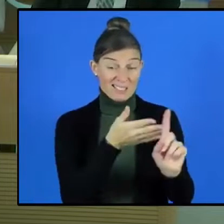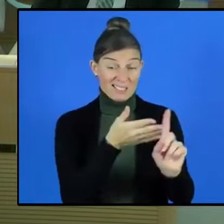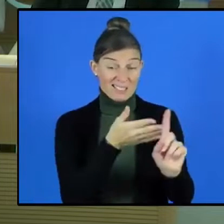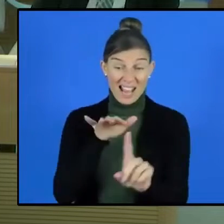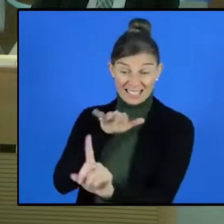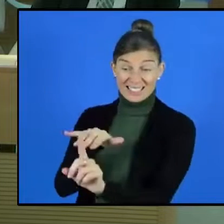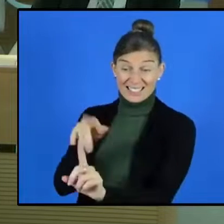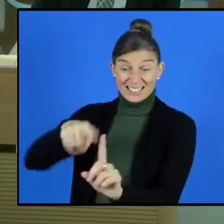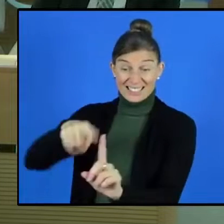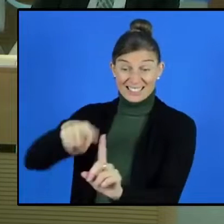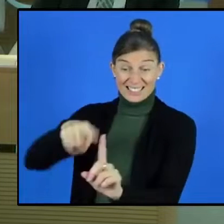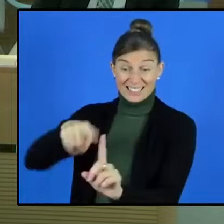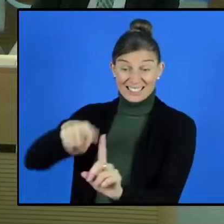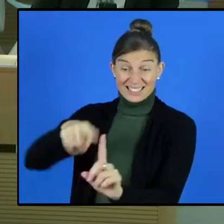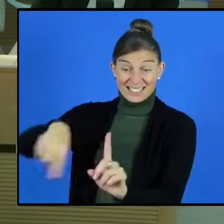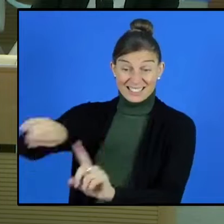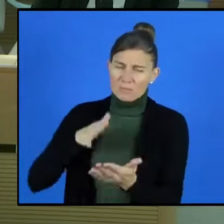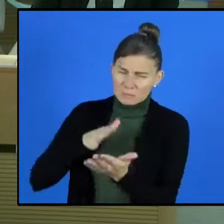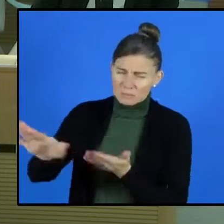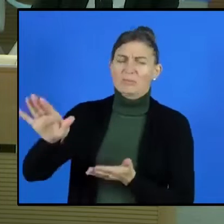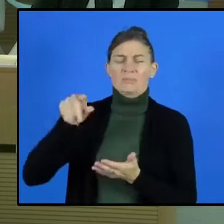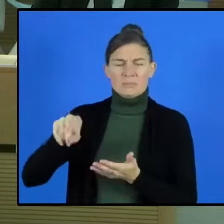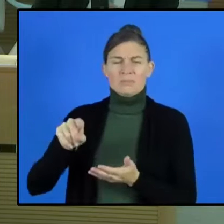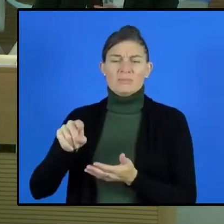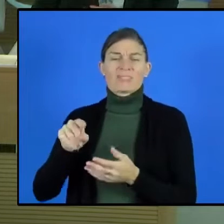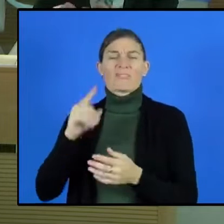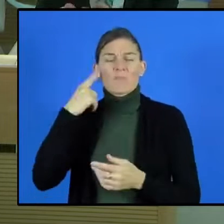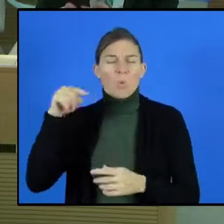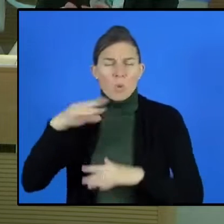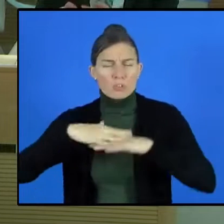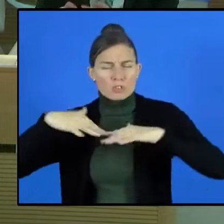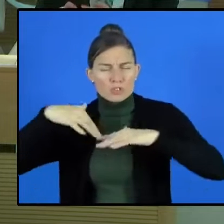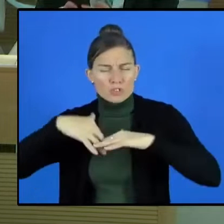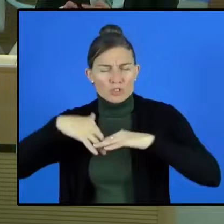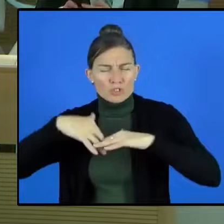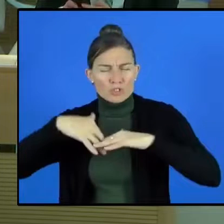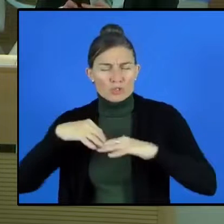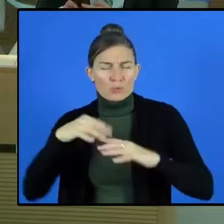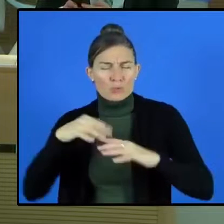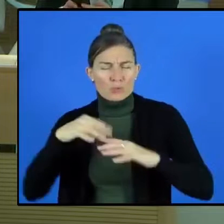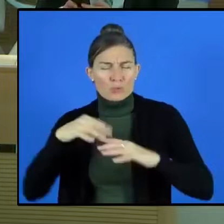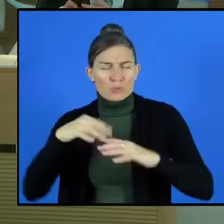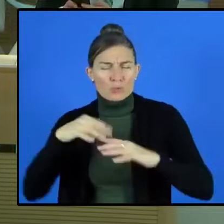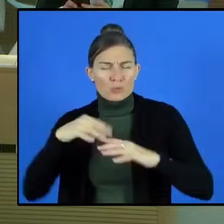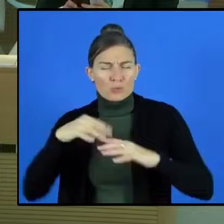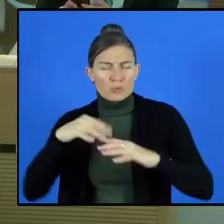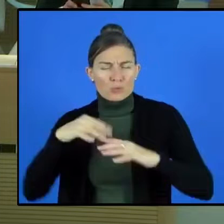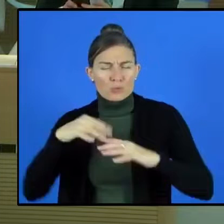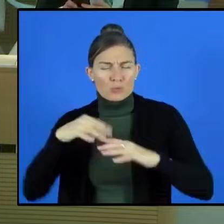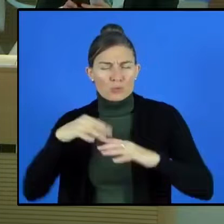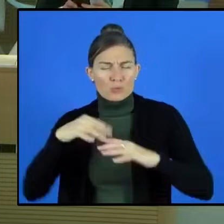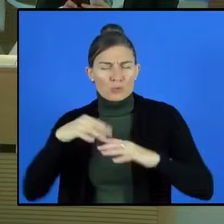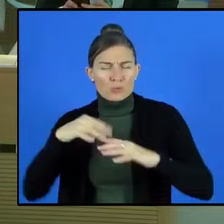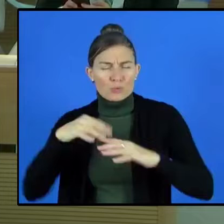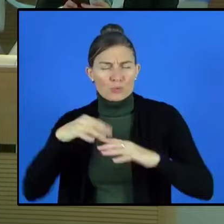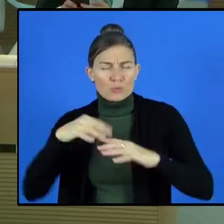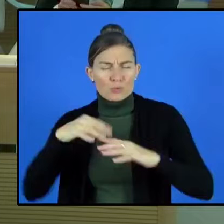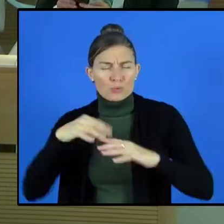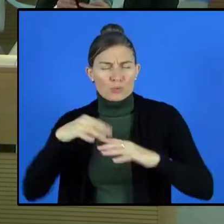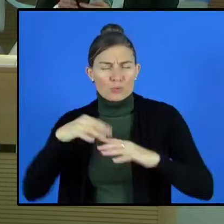Discrimination Against Women and further submitted reports on femicide and on gender